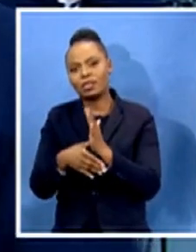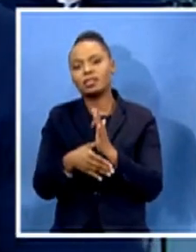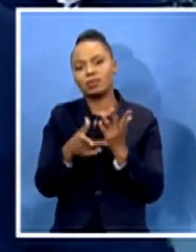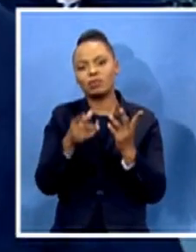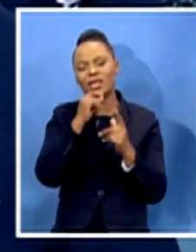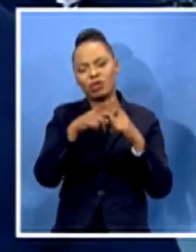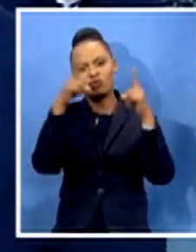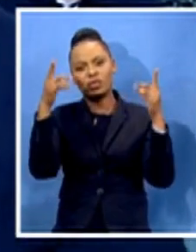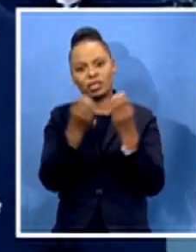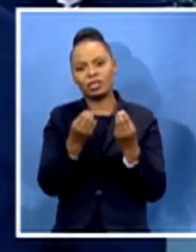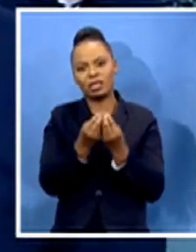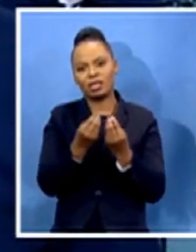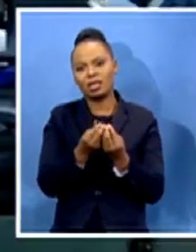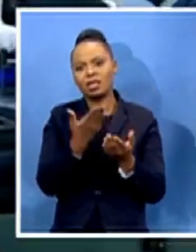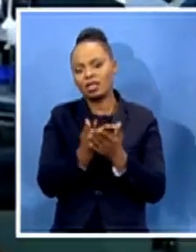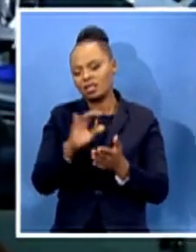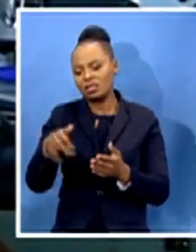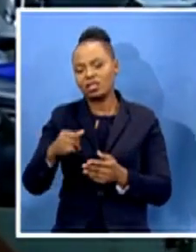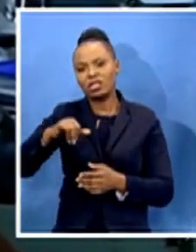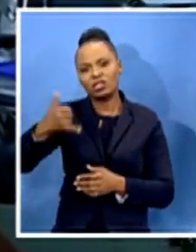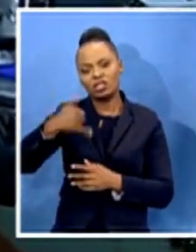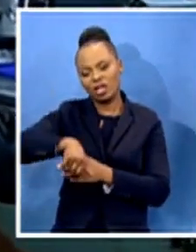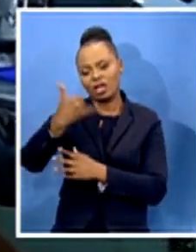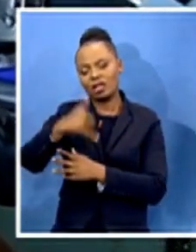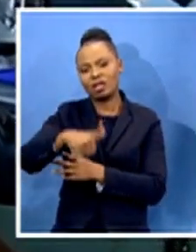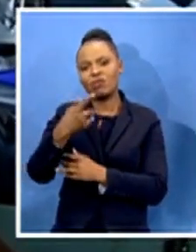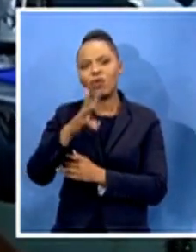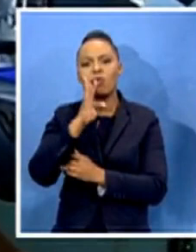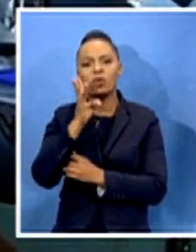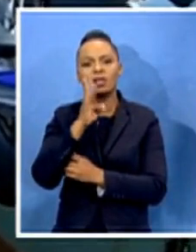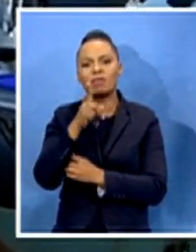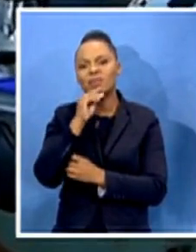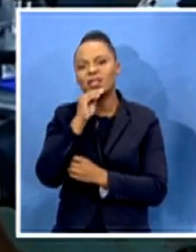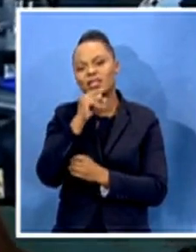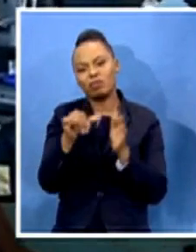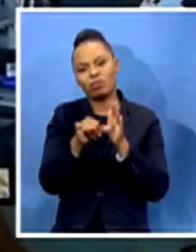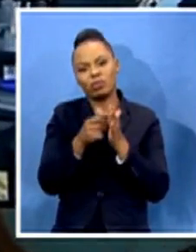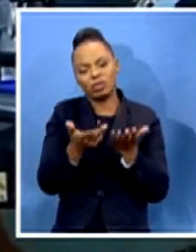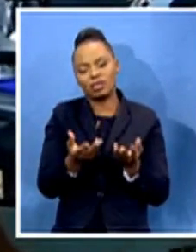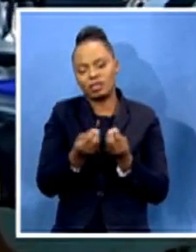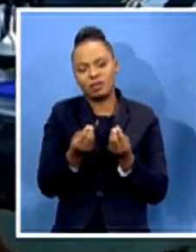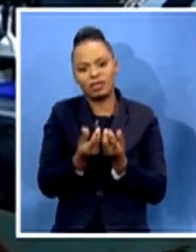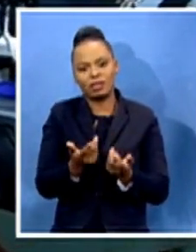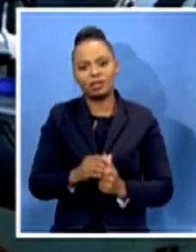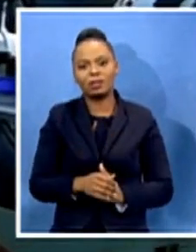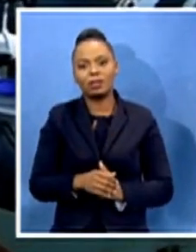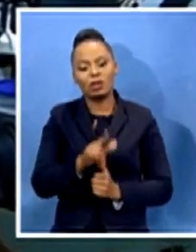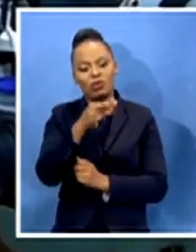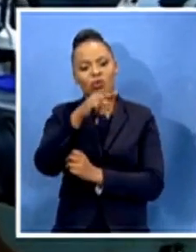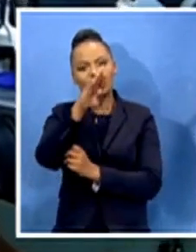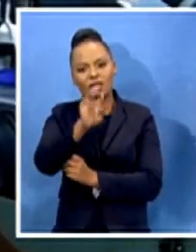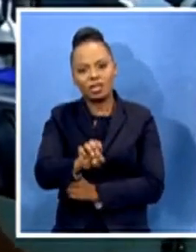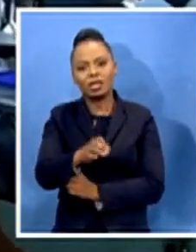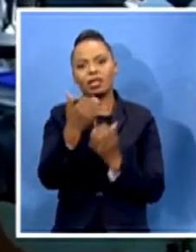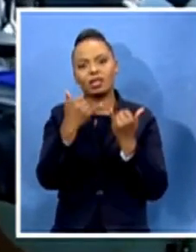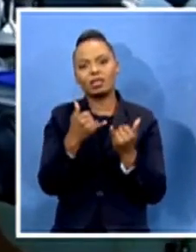to drink water, that means something. Lungile attached the prosthesis to a 3D printing socket that covers and